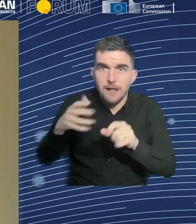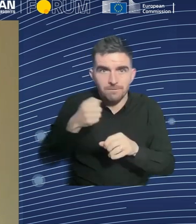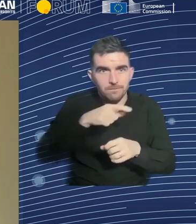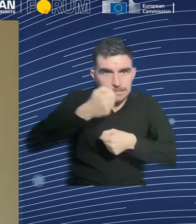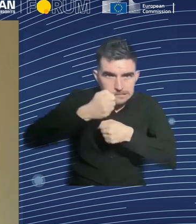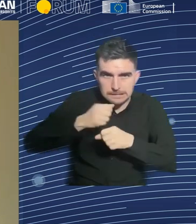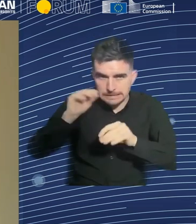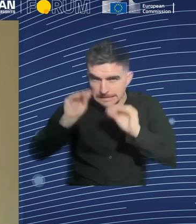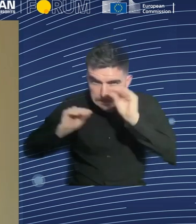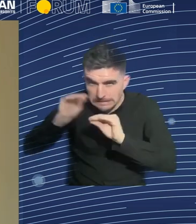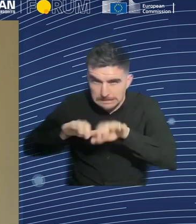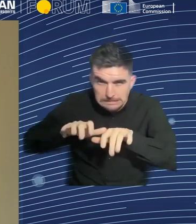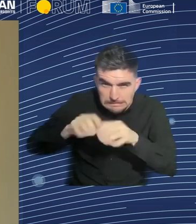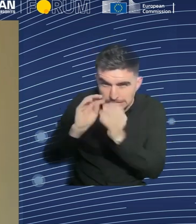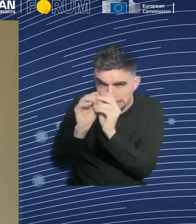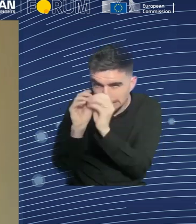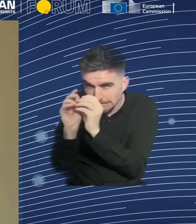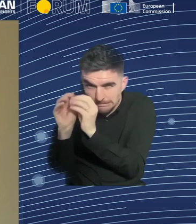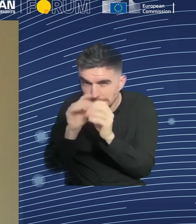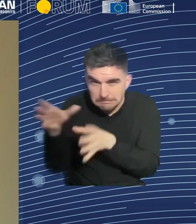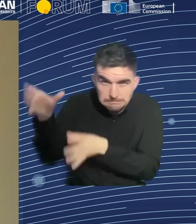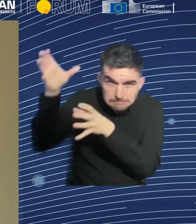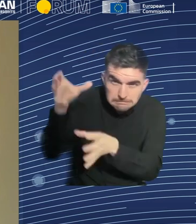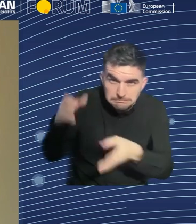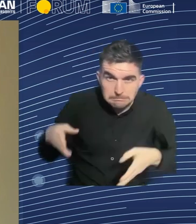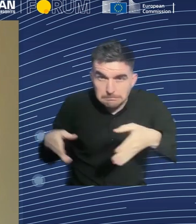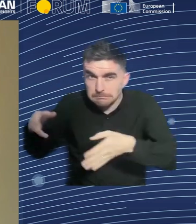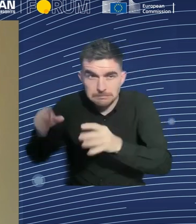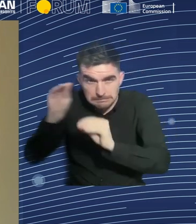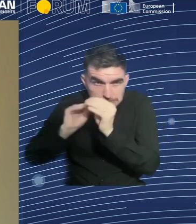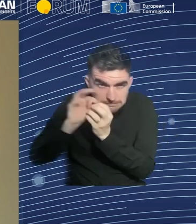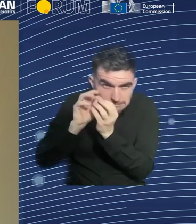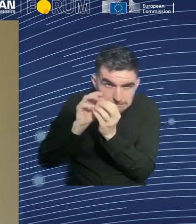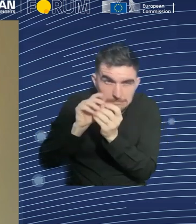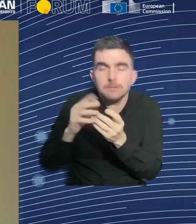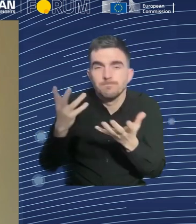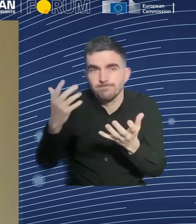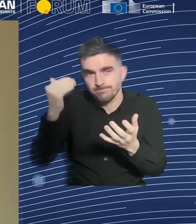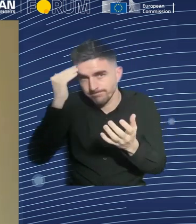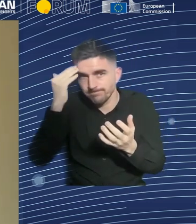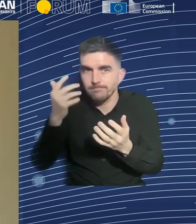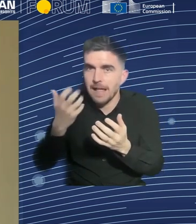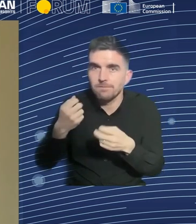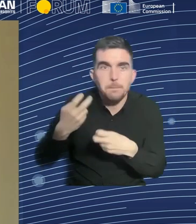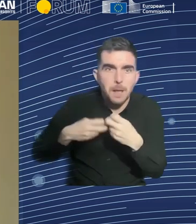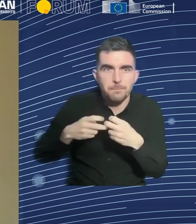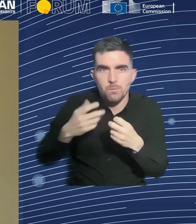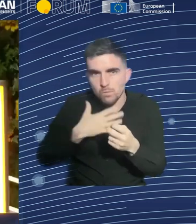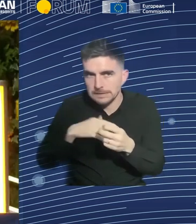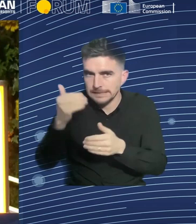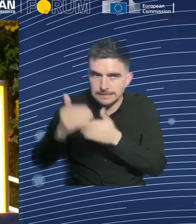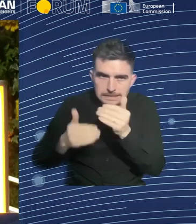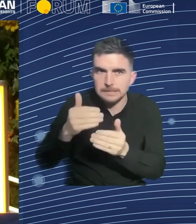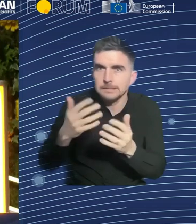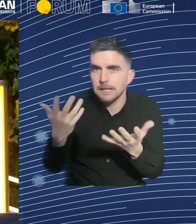actually ensure that under no circumstances could the robot harm a human